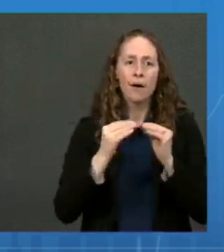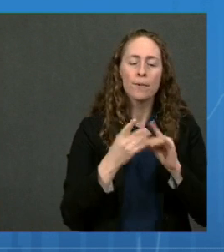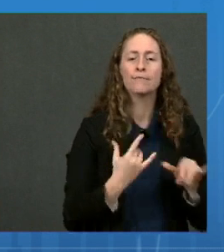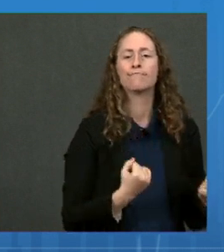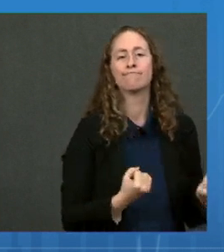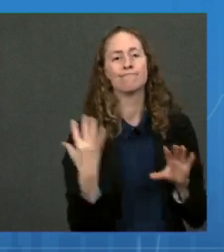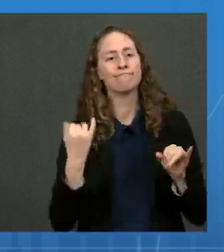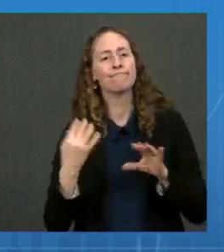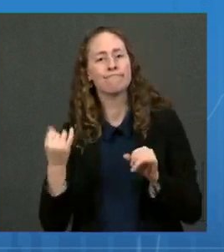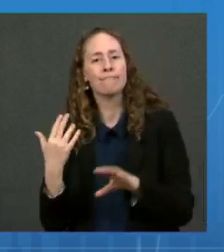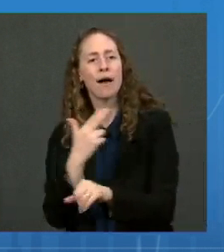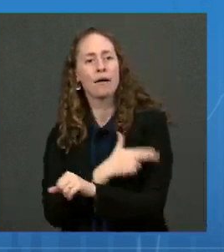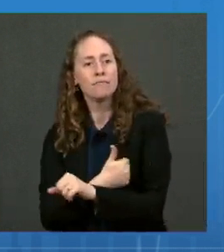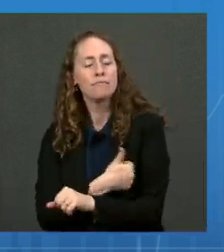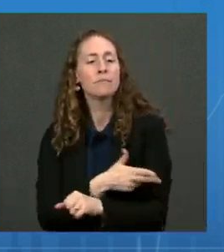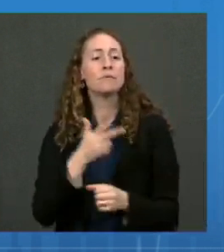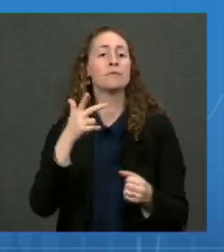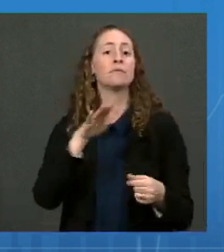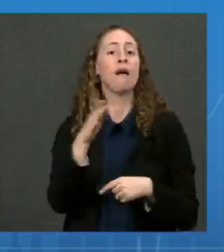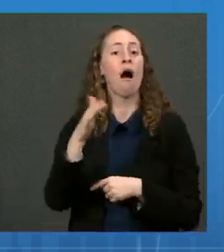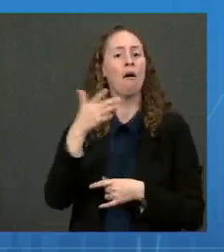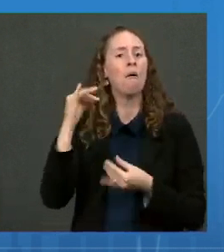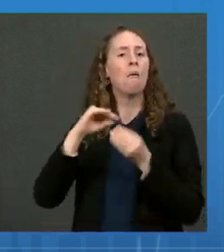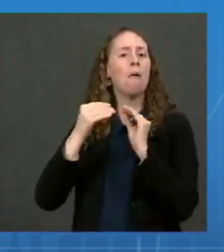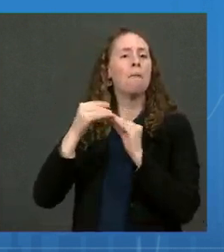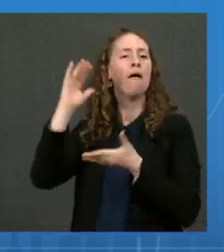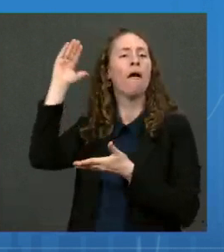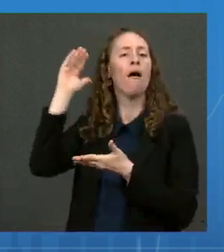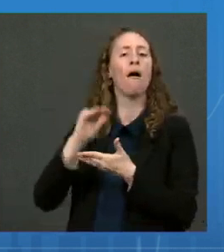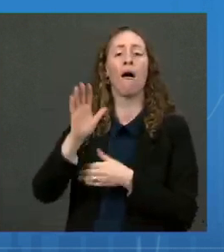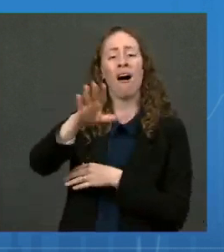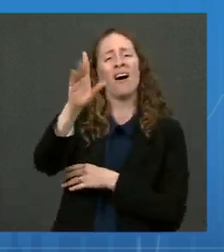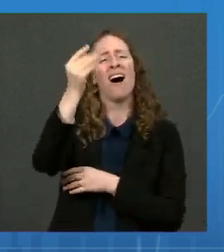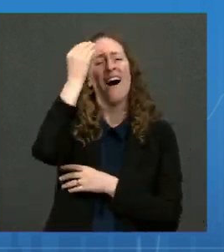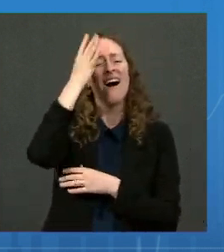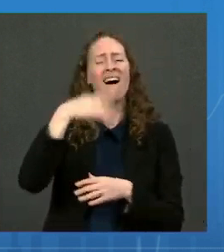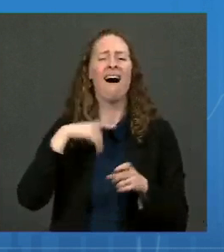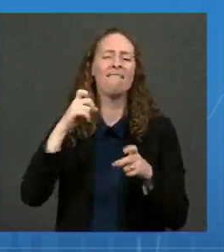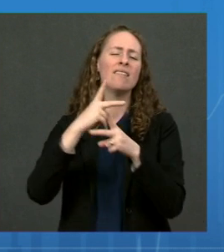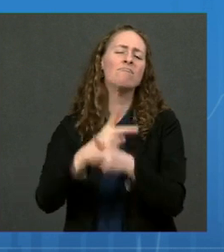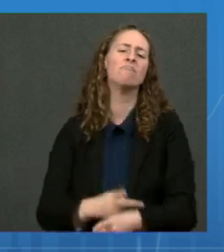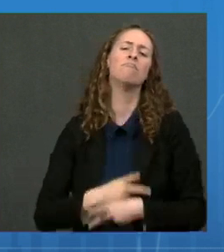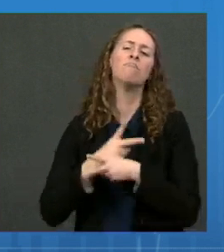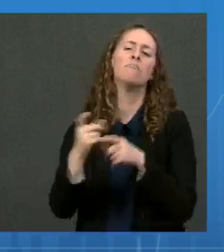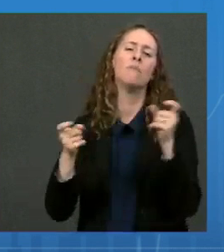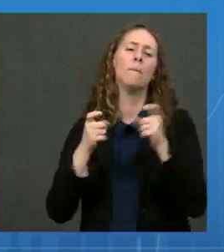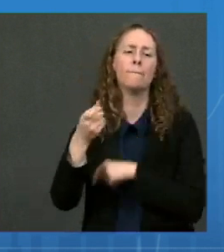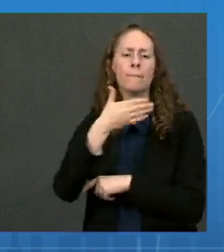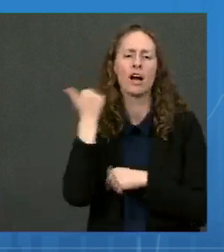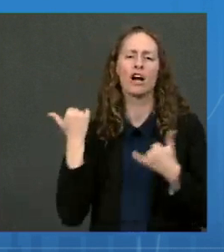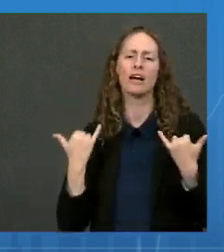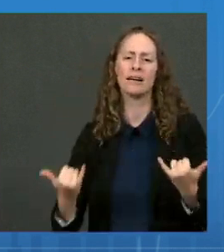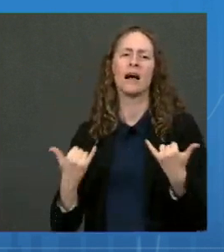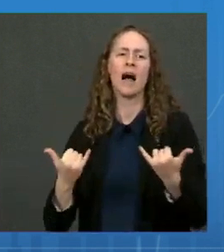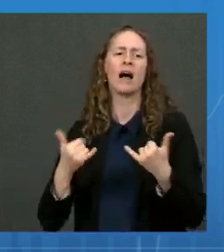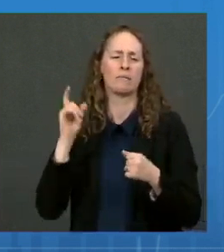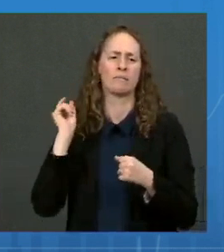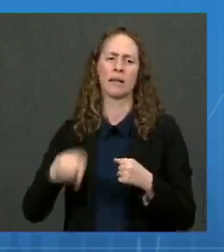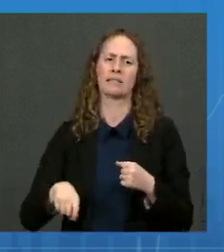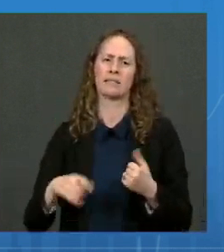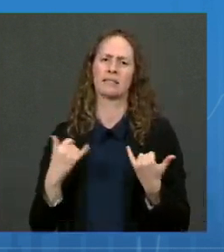going down. But we have got to do better than that. Where do we need to be to get control? Next slide.